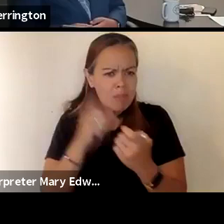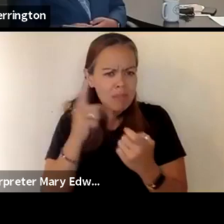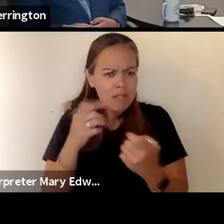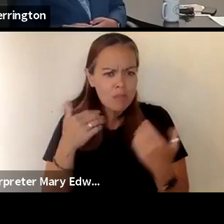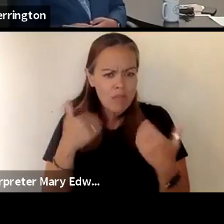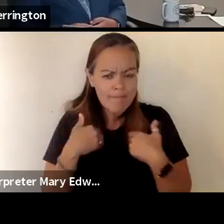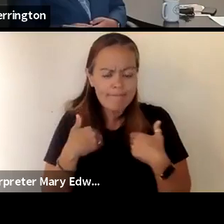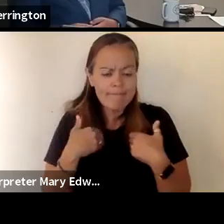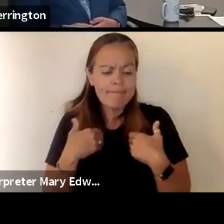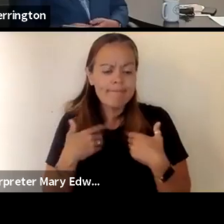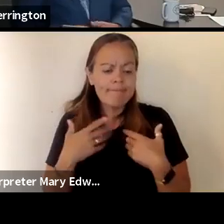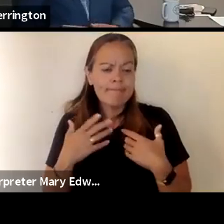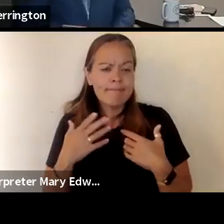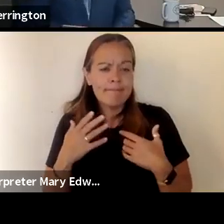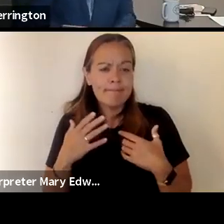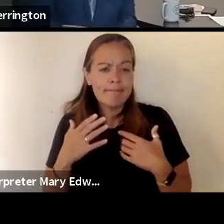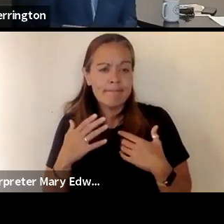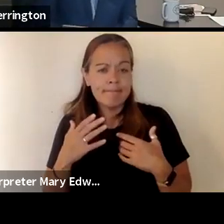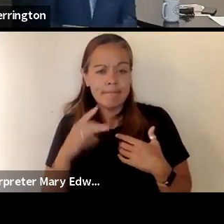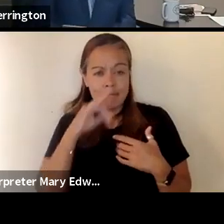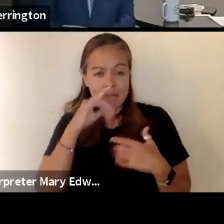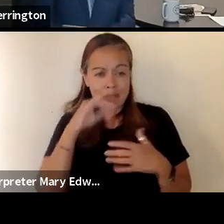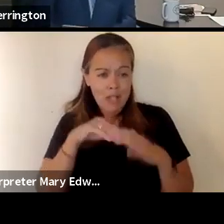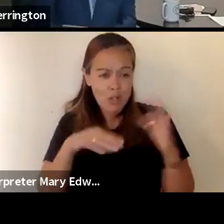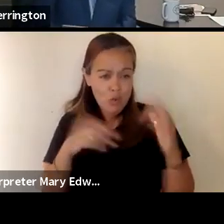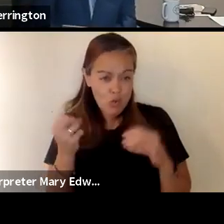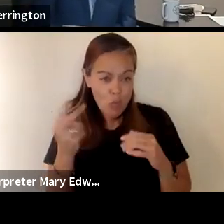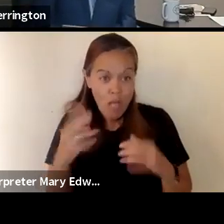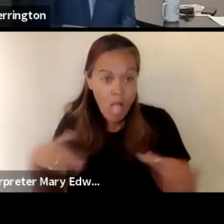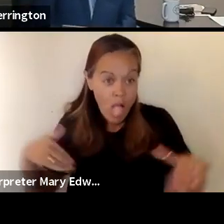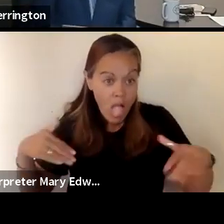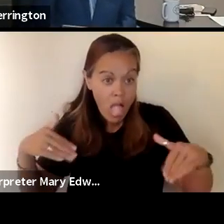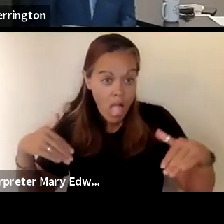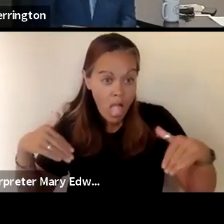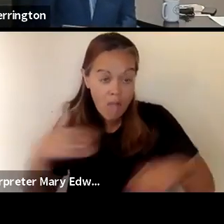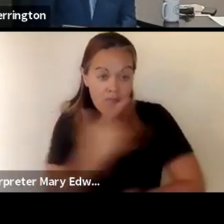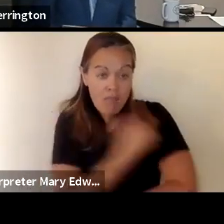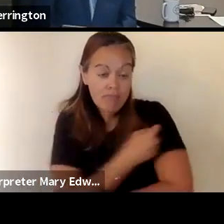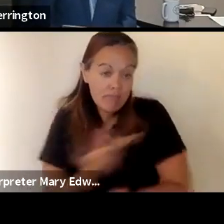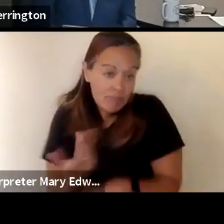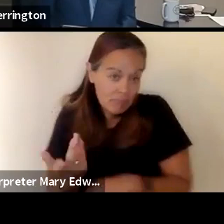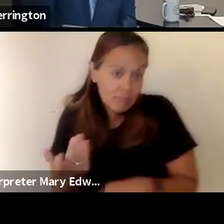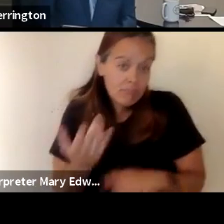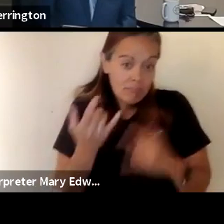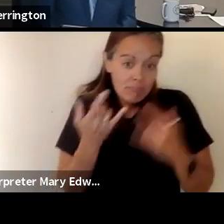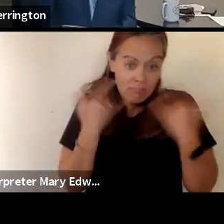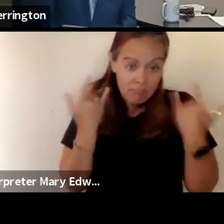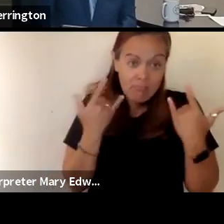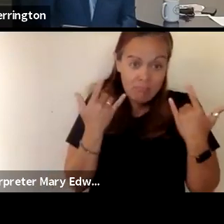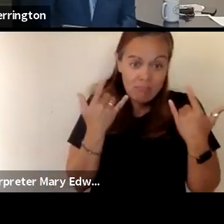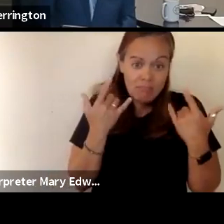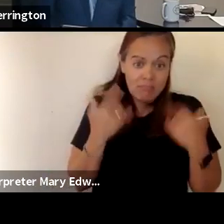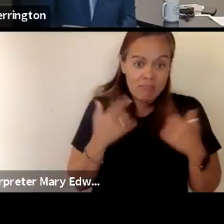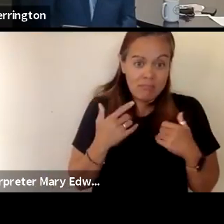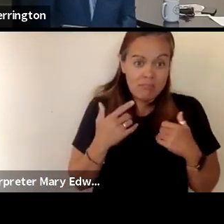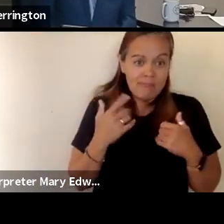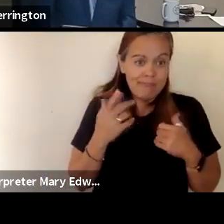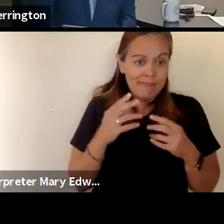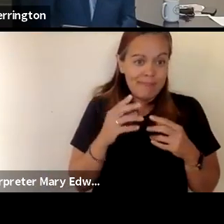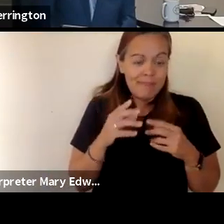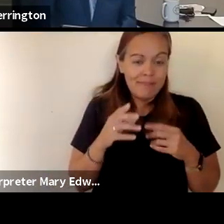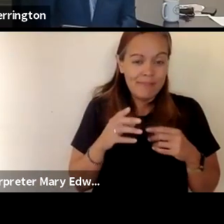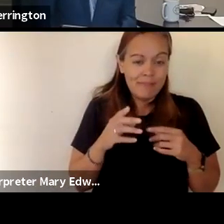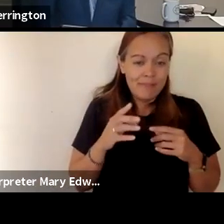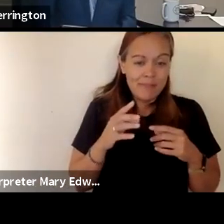have the younger kids under 12 who aren't vaccinated we know that masks are incredibly effective against the